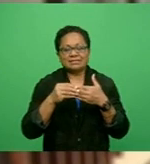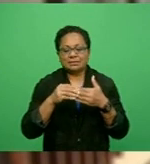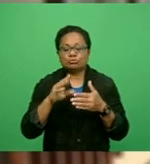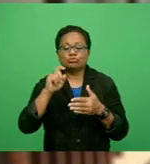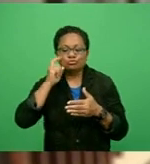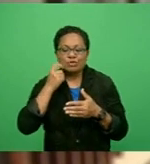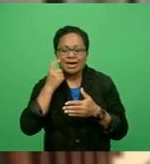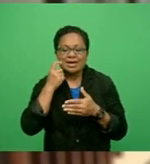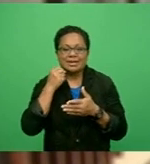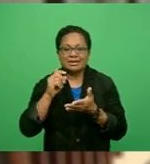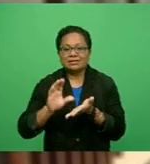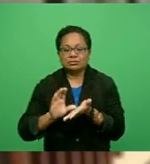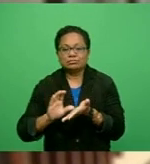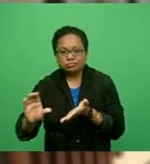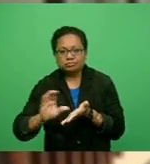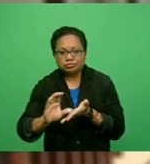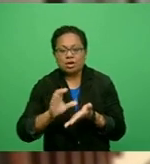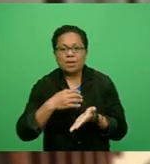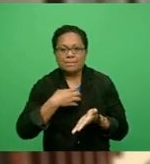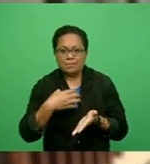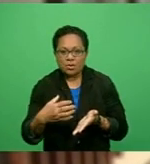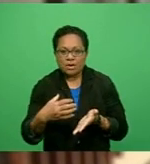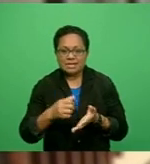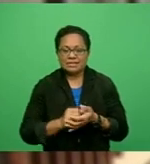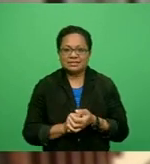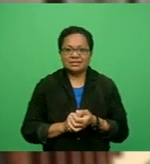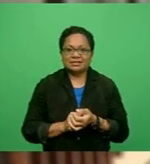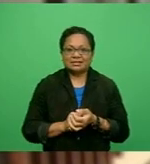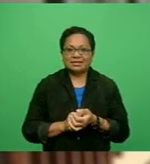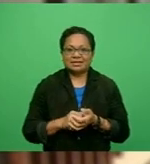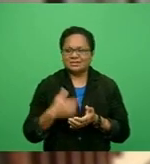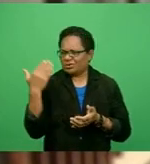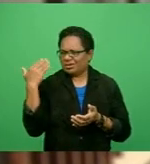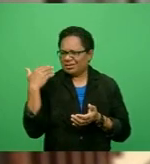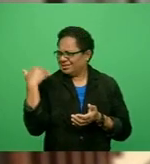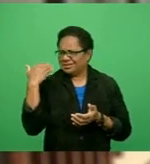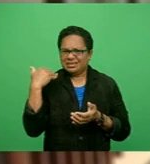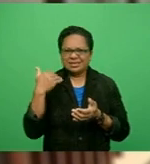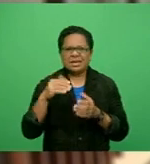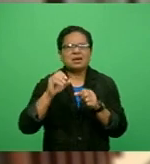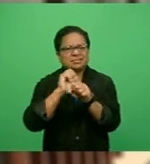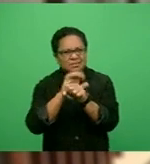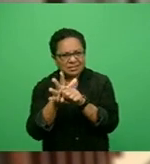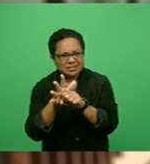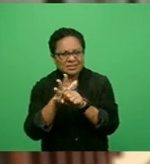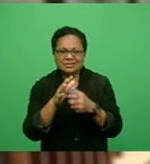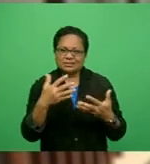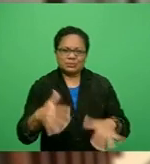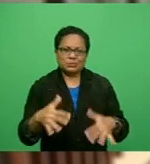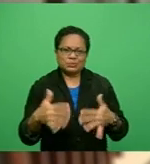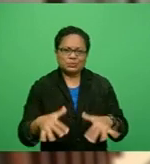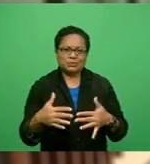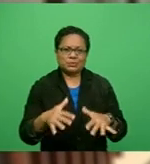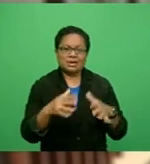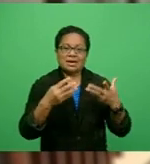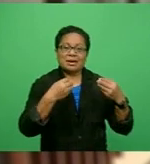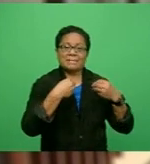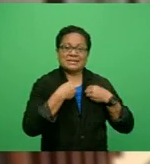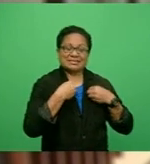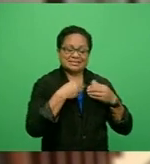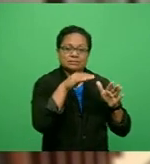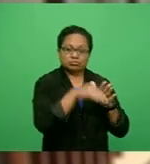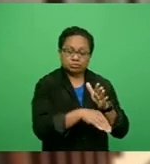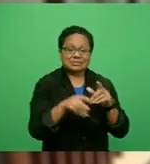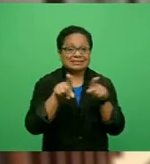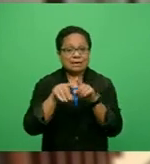recession in nearly 30 years due to the COVID-19 pandemic. The pandemic has taken a heavy toll on Australia's economy